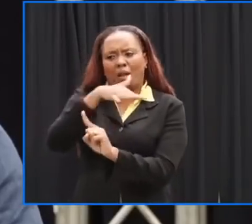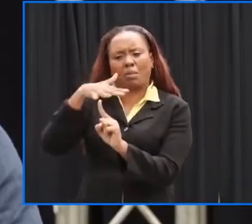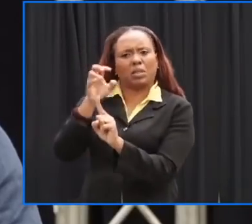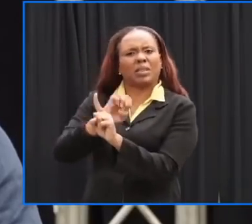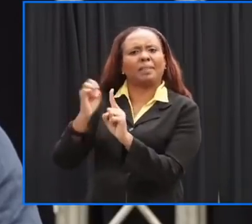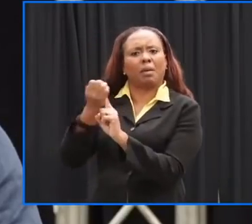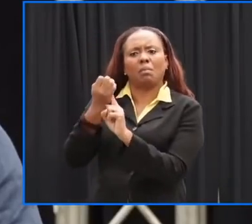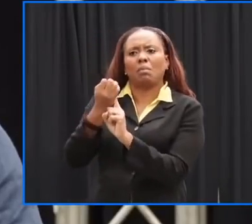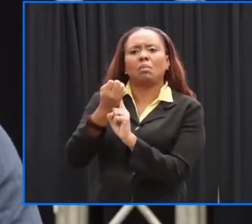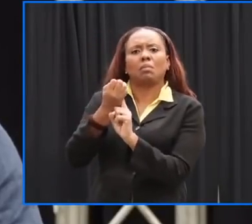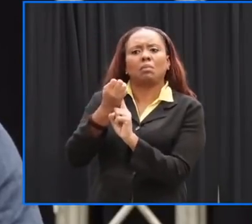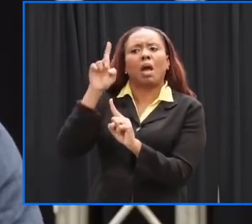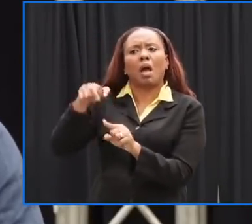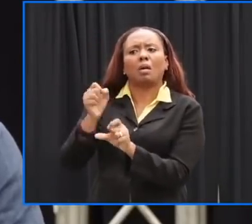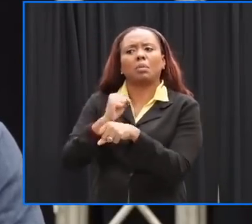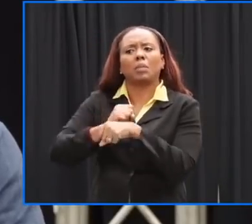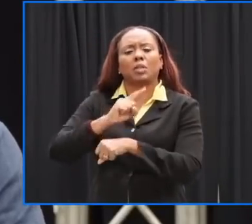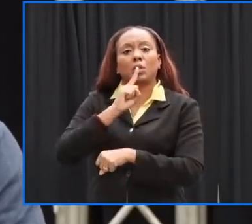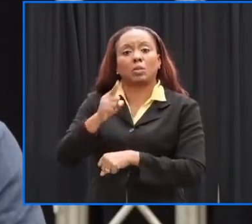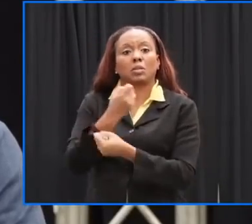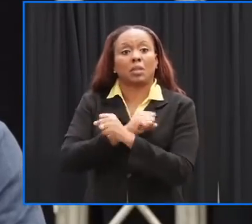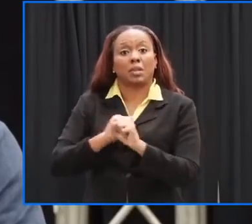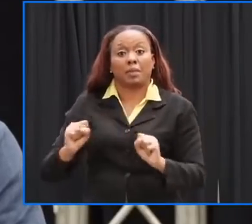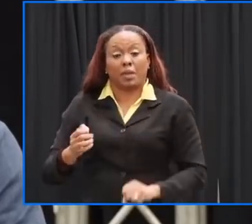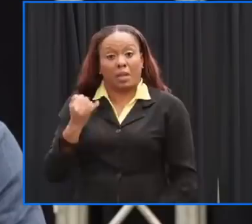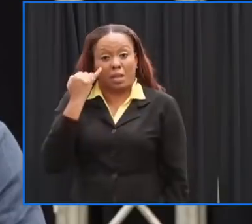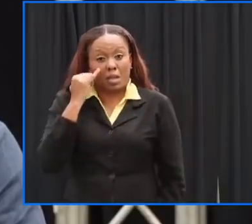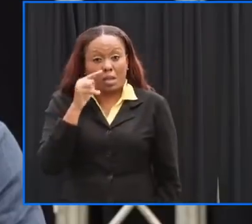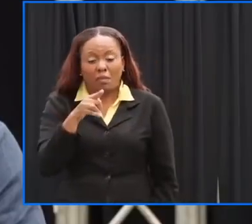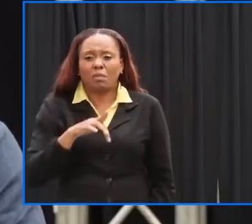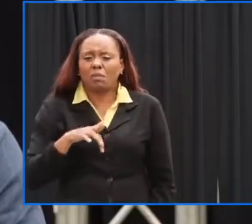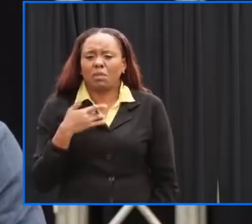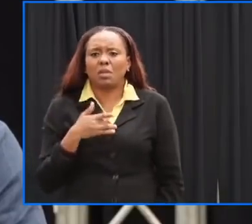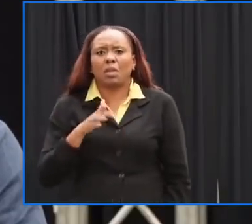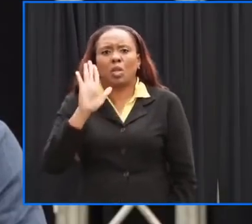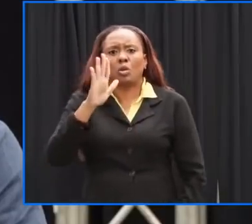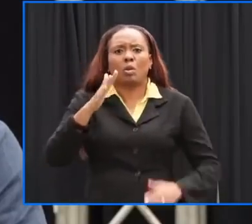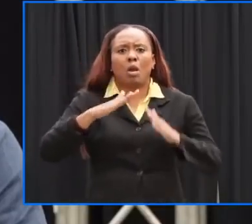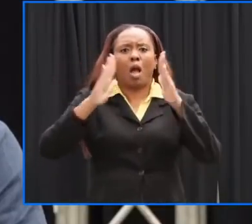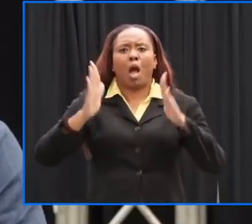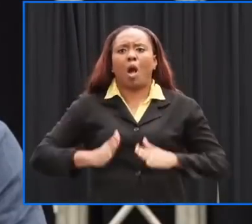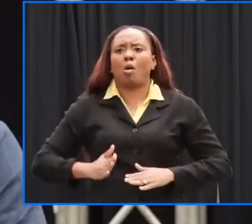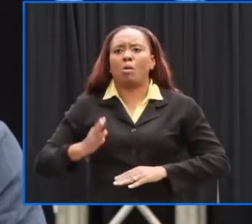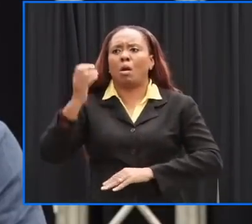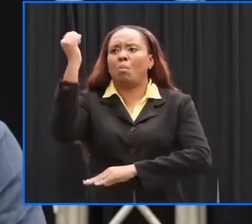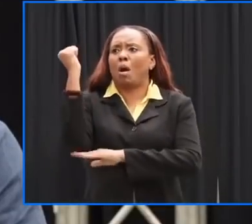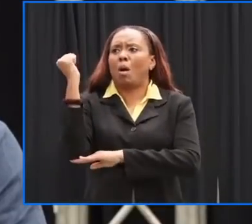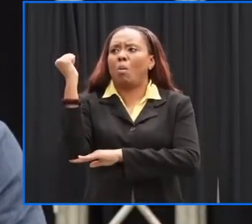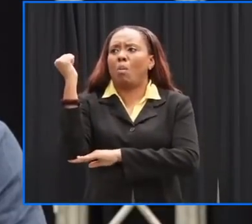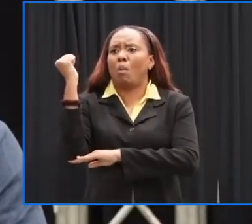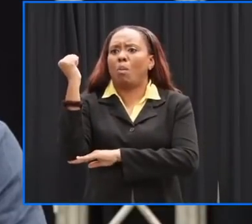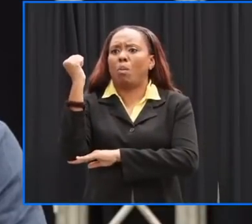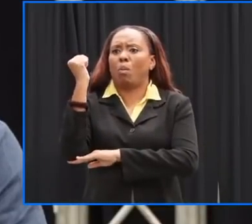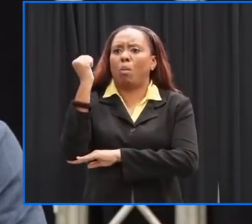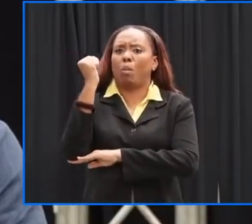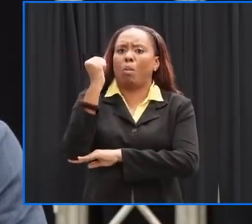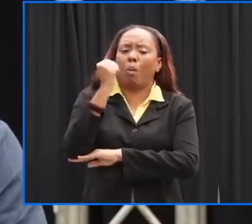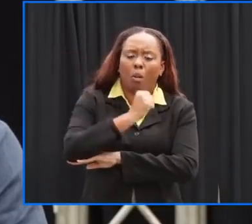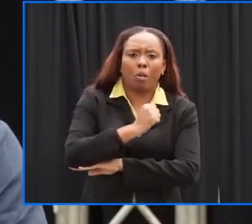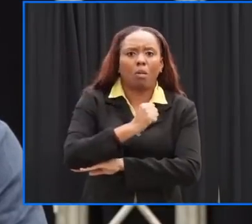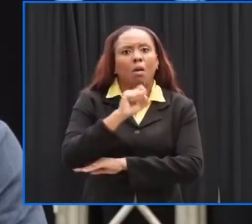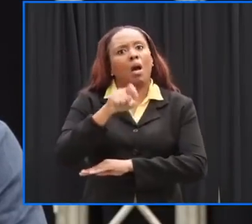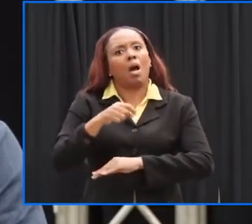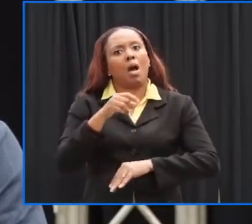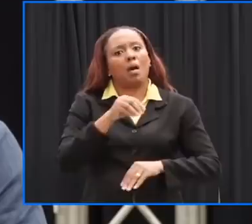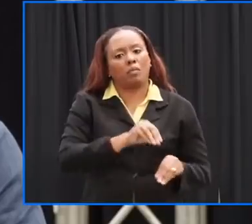if we do not believe that our house will stand up to storm force winds then we have to seek shelter the